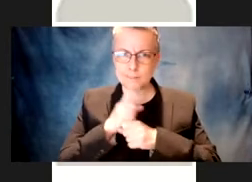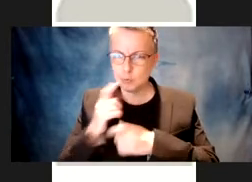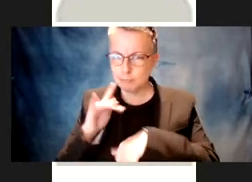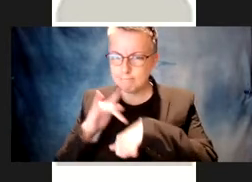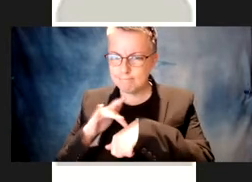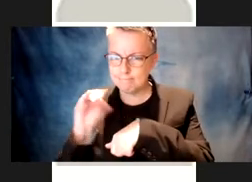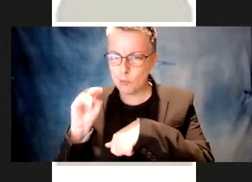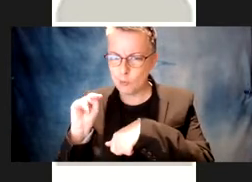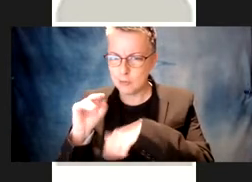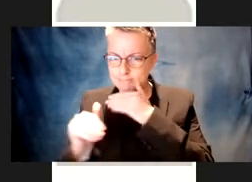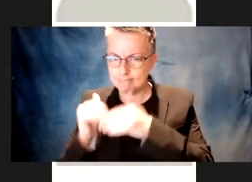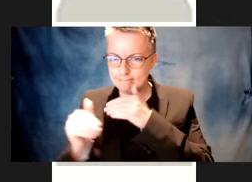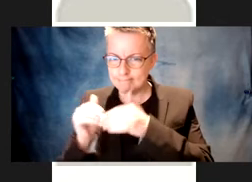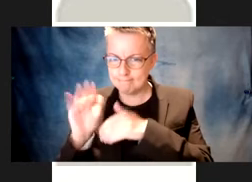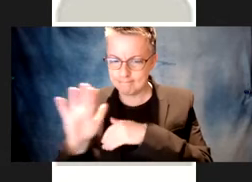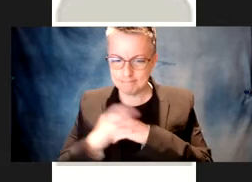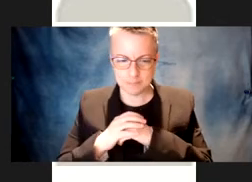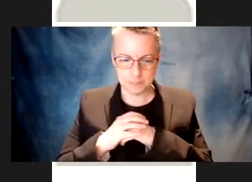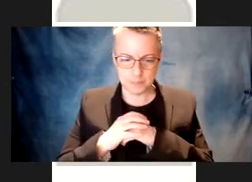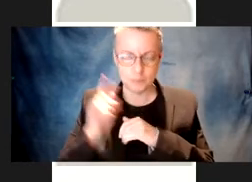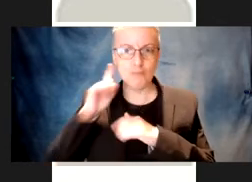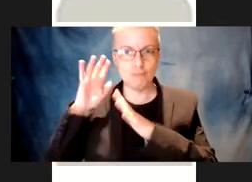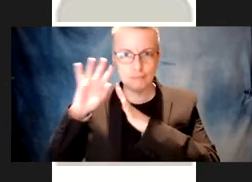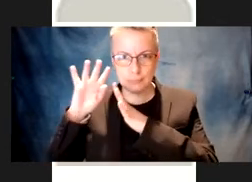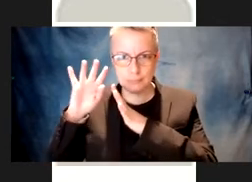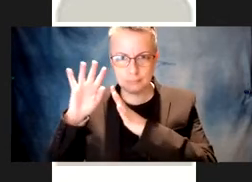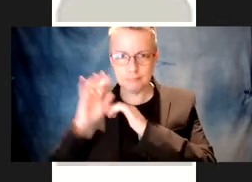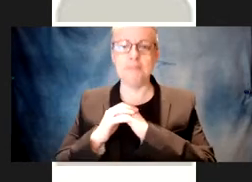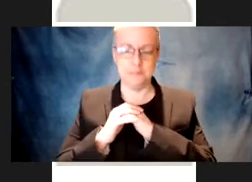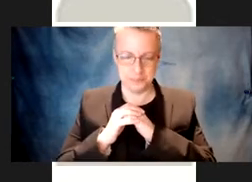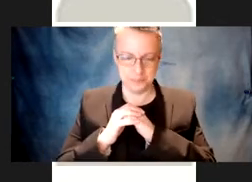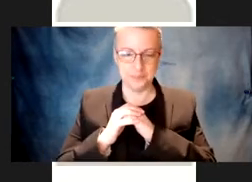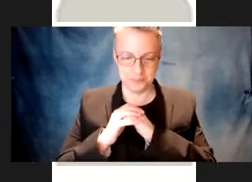I'm just gonna make sure that this is going.